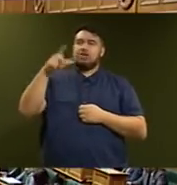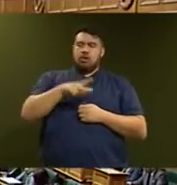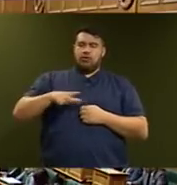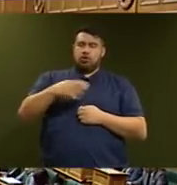satisfied with the...